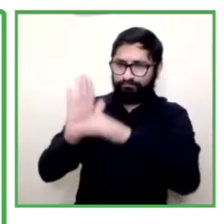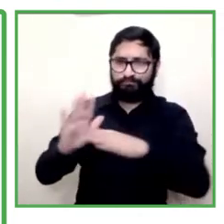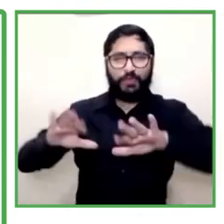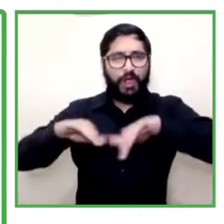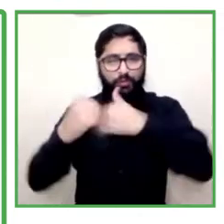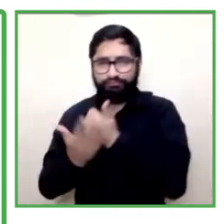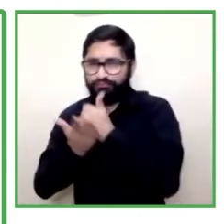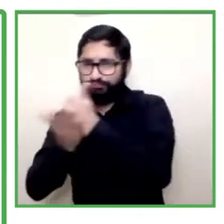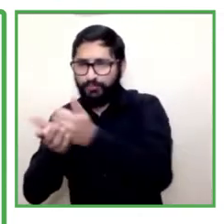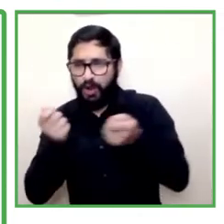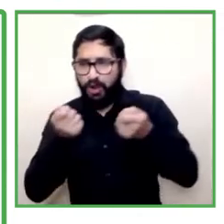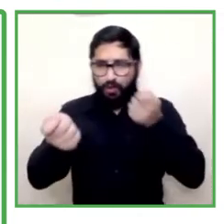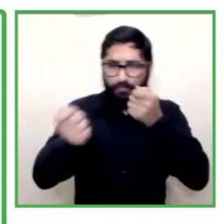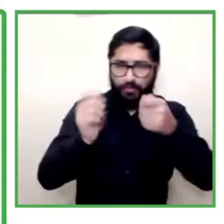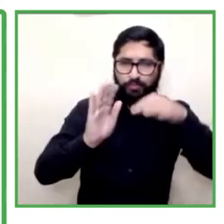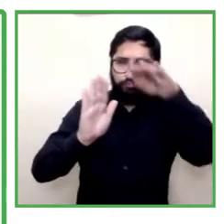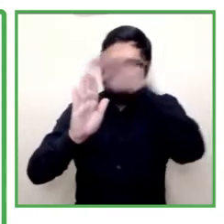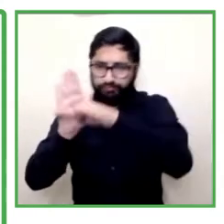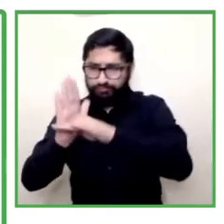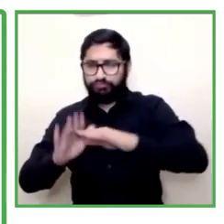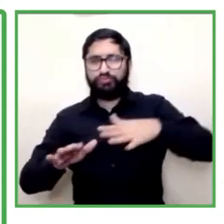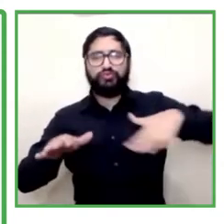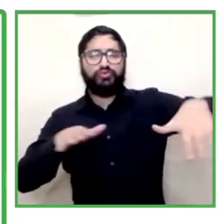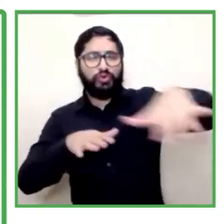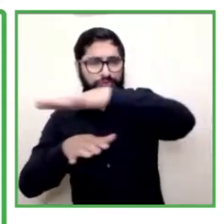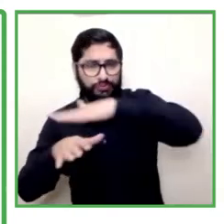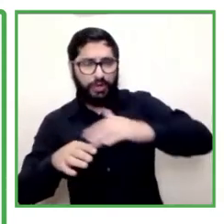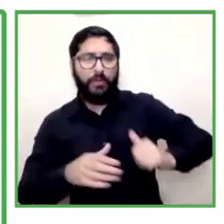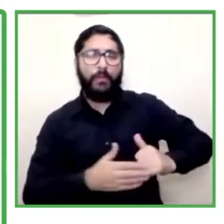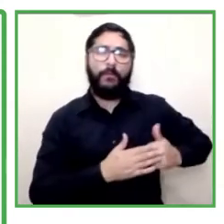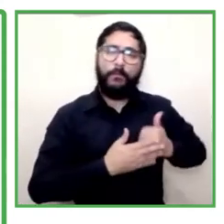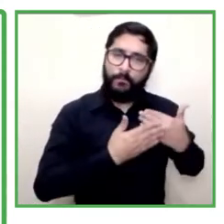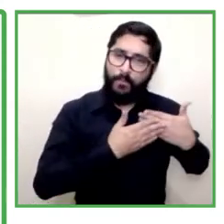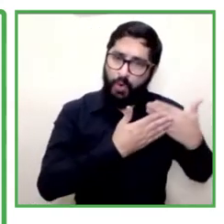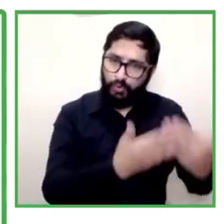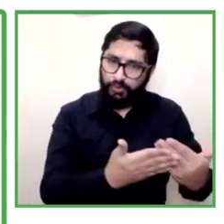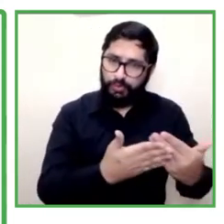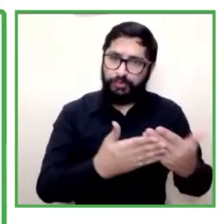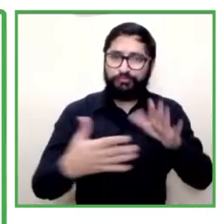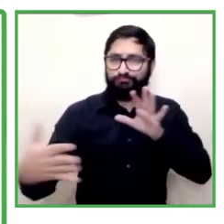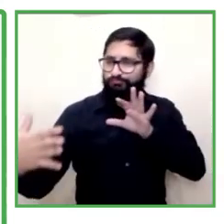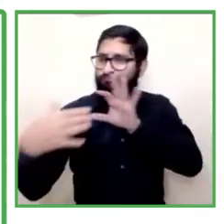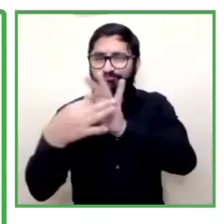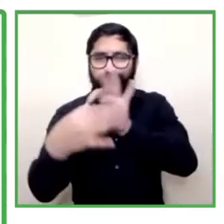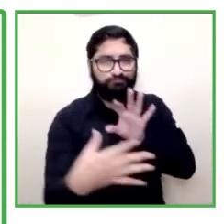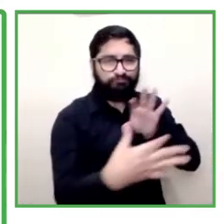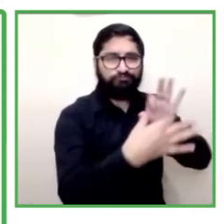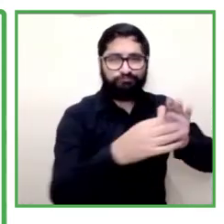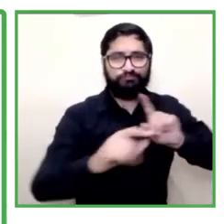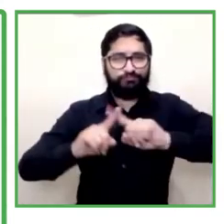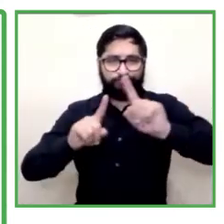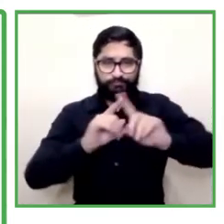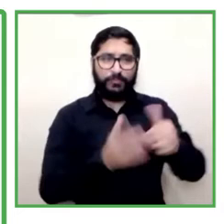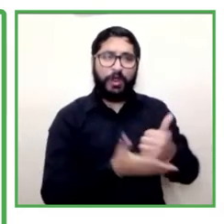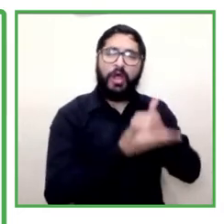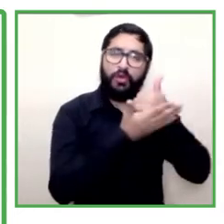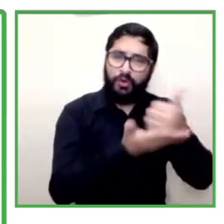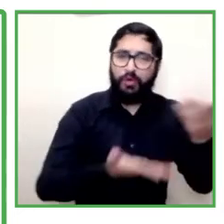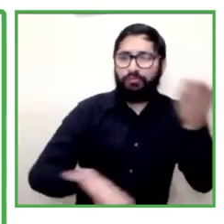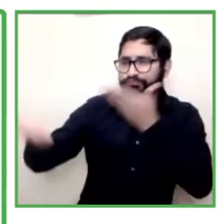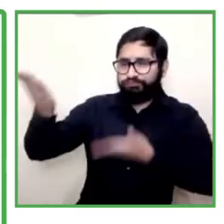is social and solidarity economy that has is very linked to these cooperatives and have to do